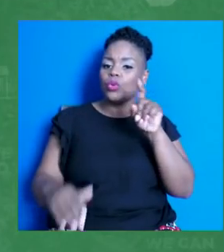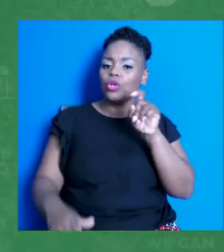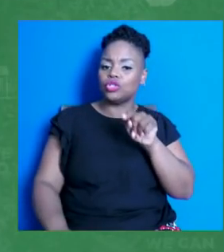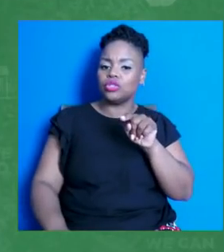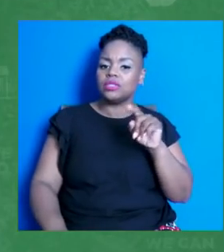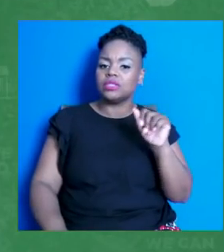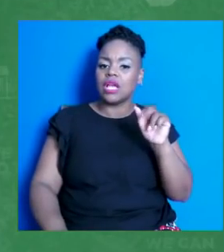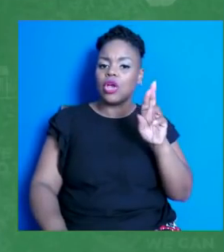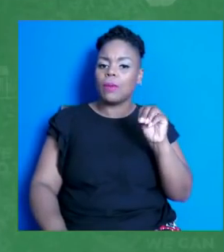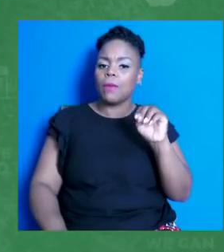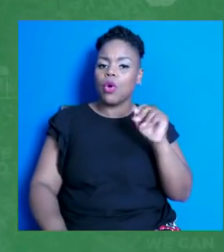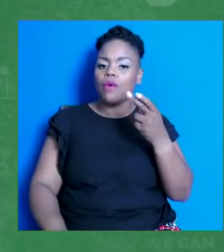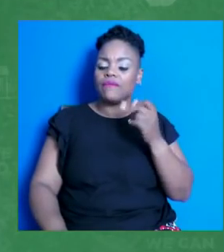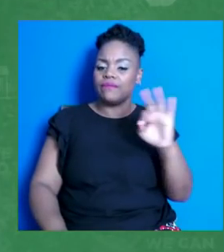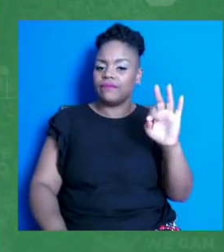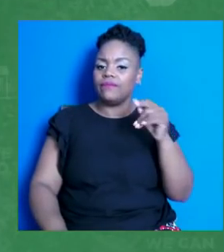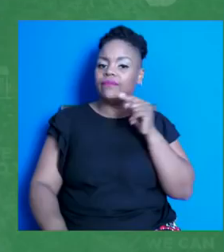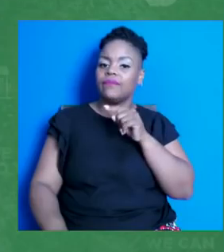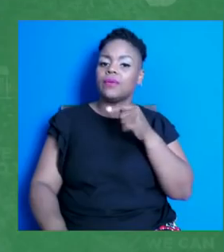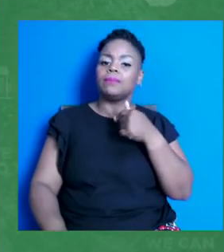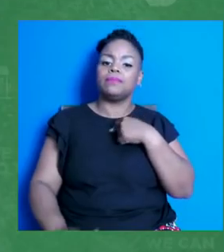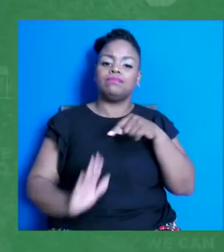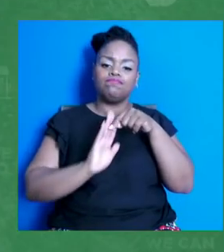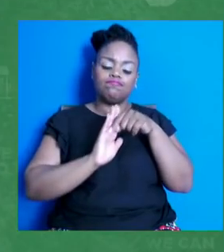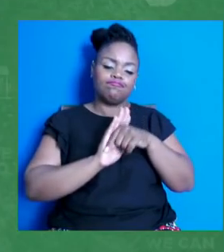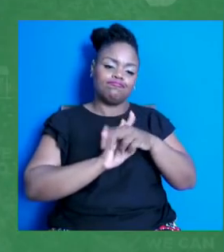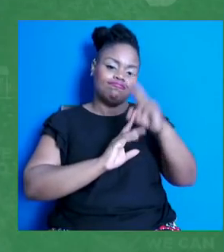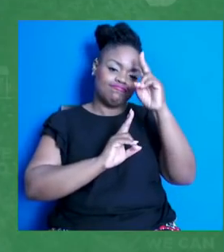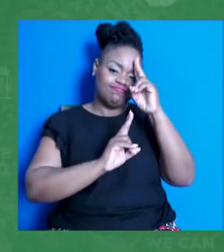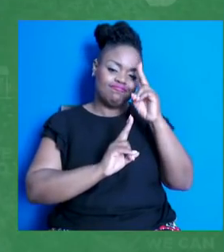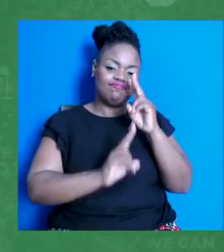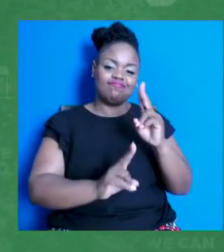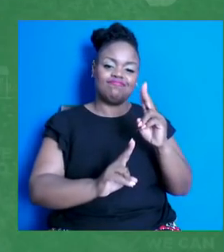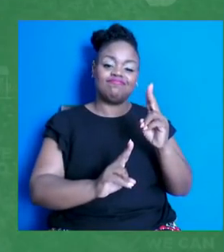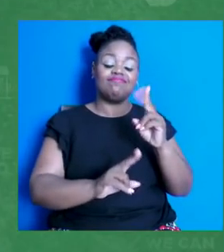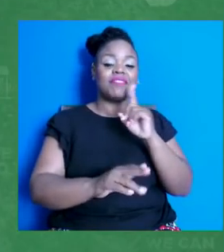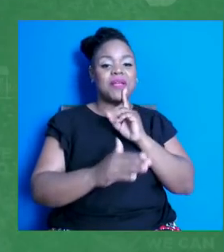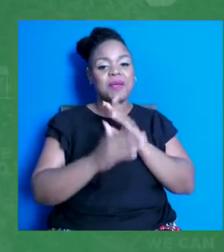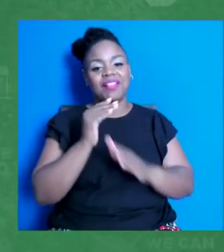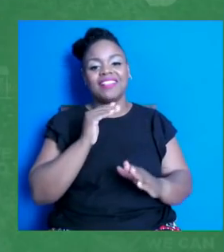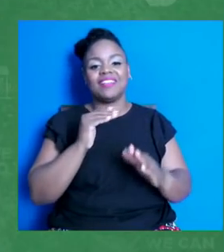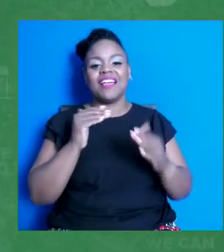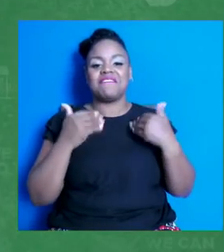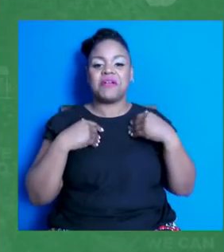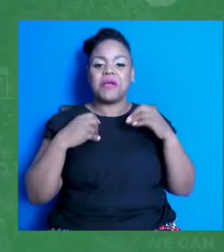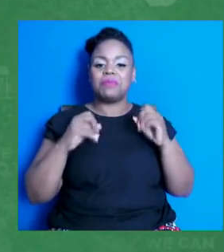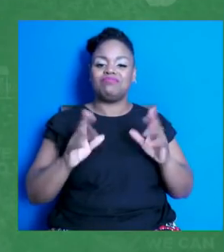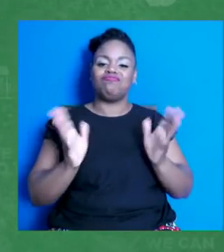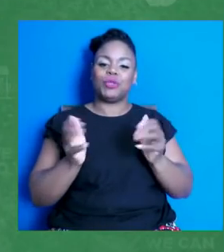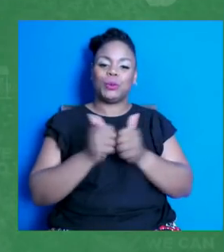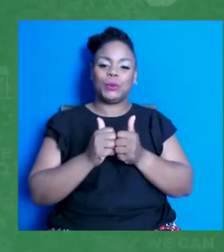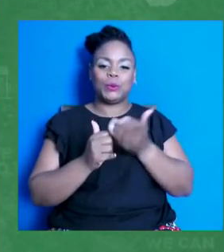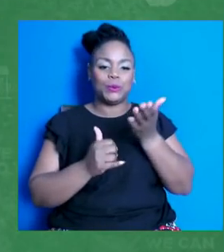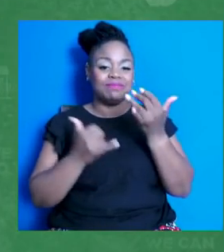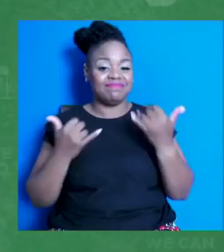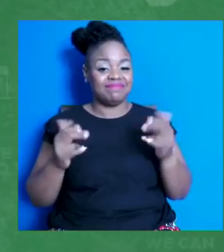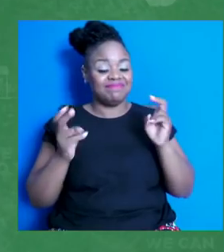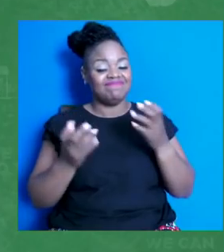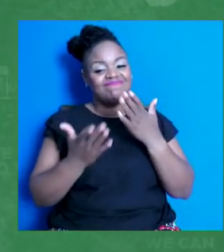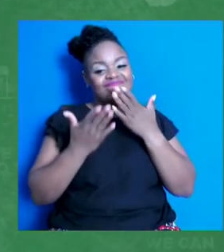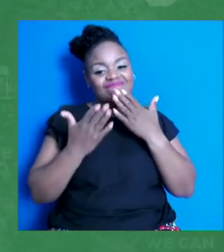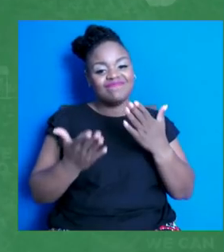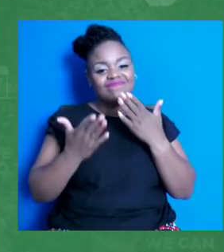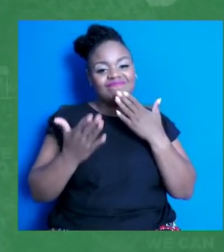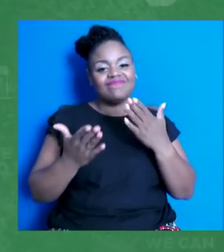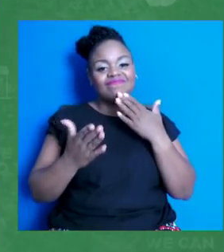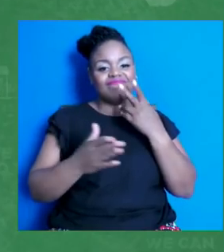deeply honored and humbled to have the opportunity to speak with you about this topic. I want to take a moment to thank you both and the entire administration for your